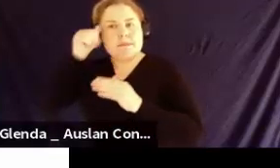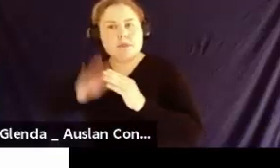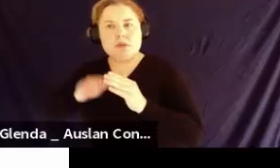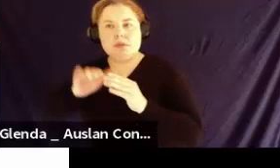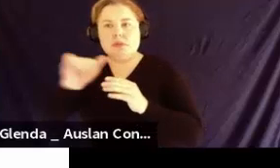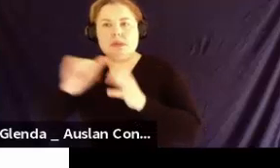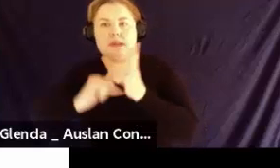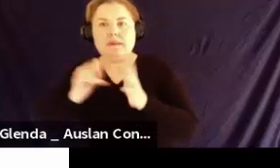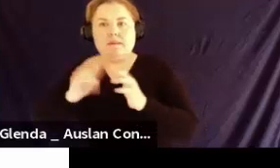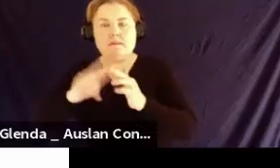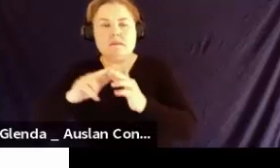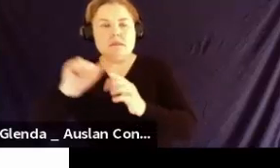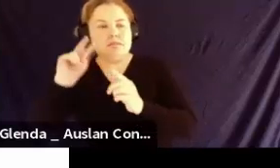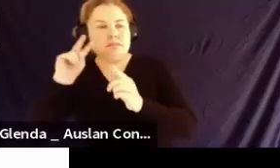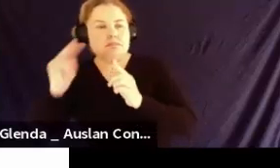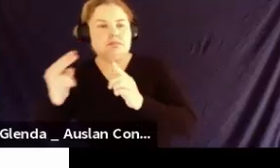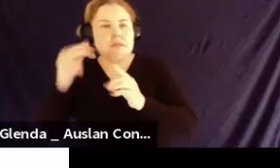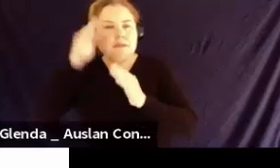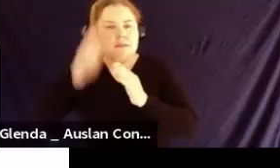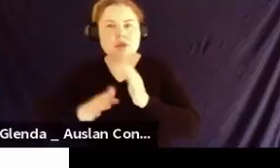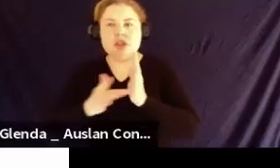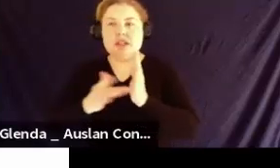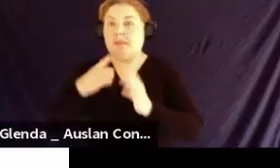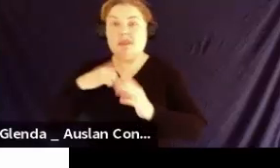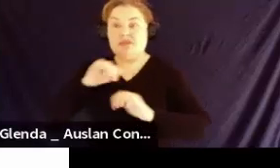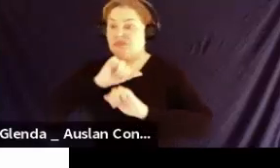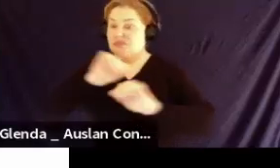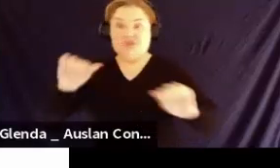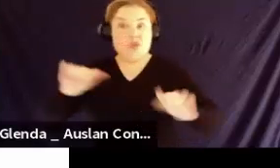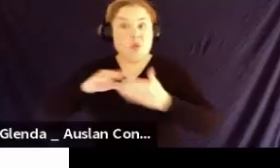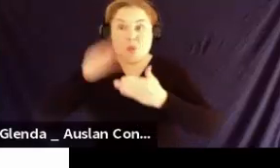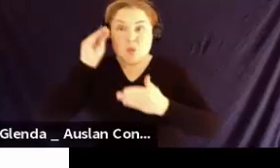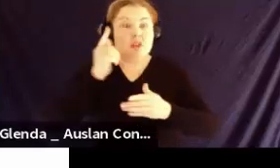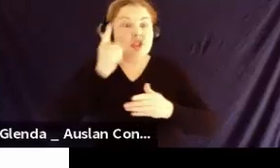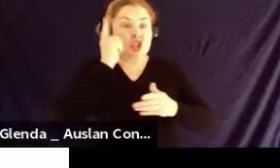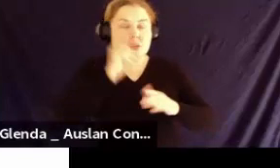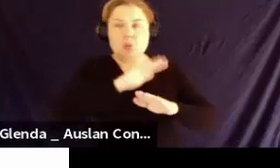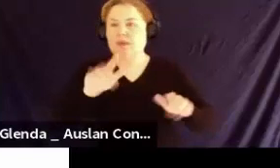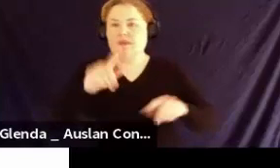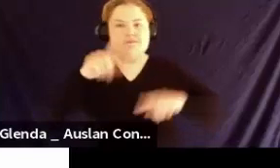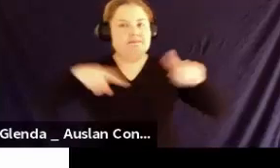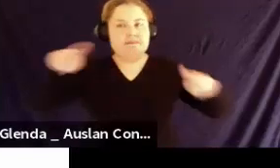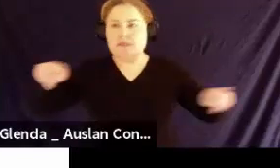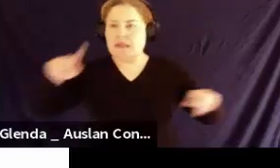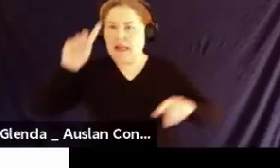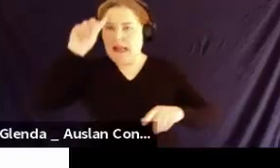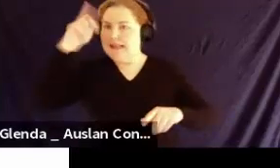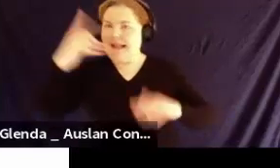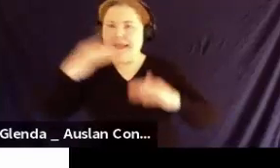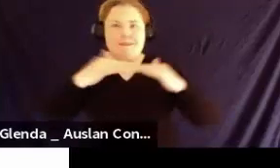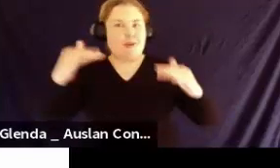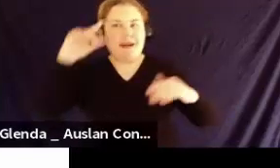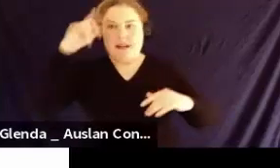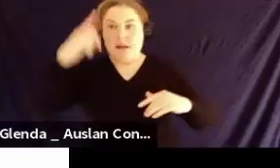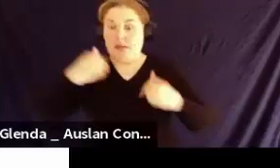staff, they all have varying levels of knowledge. Now, I myself, I am okay. Other people had no idea how to use Zoom.